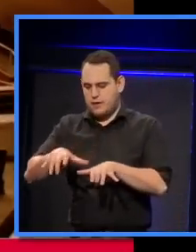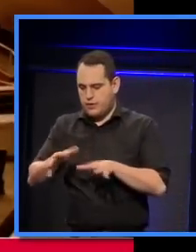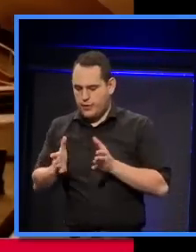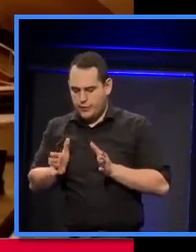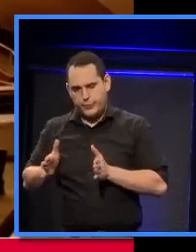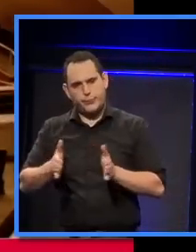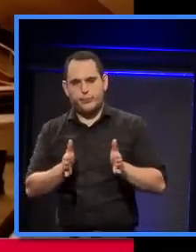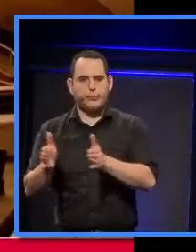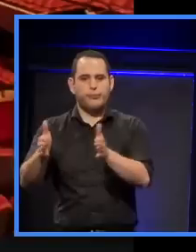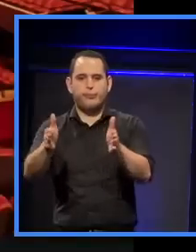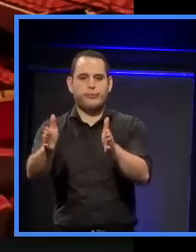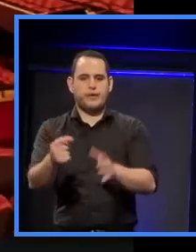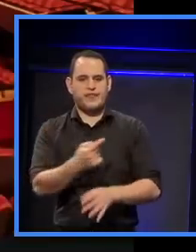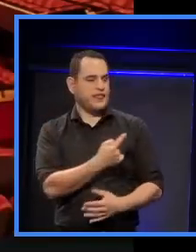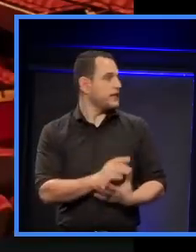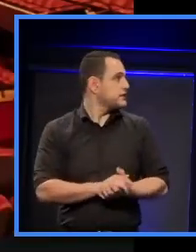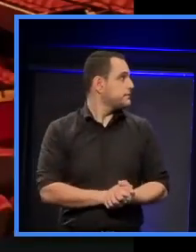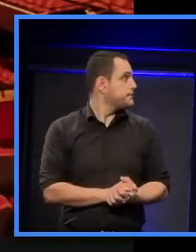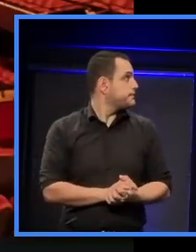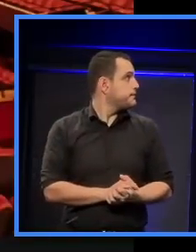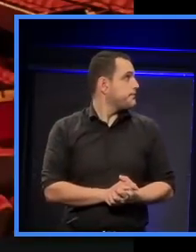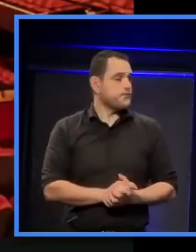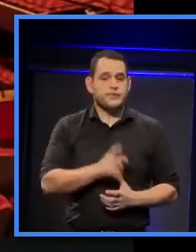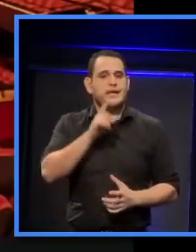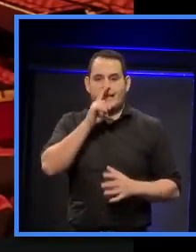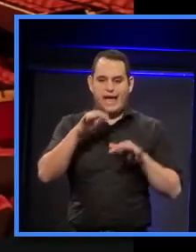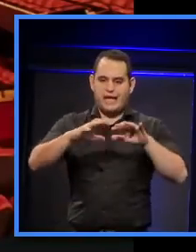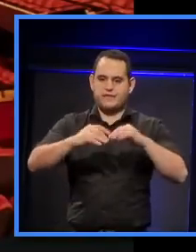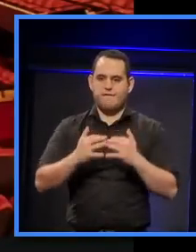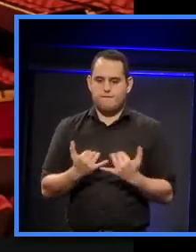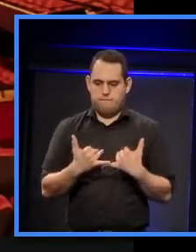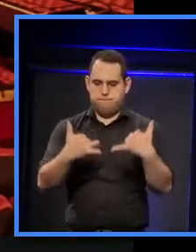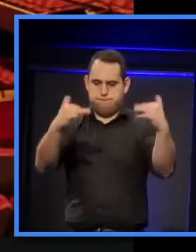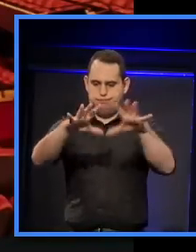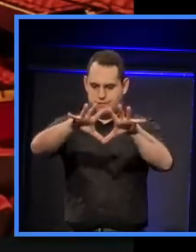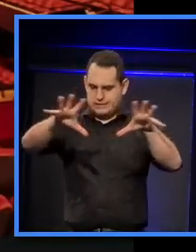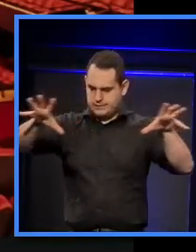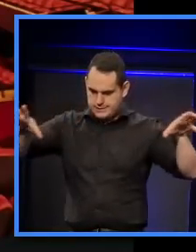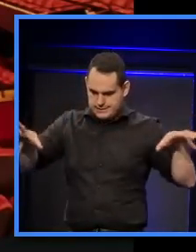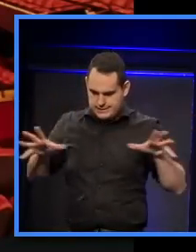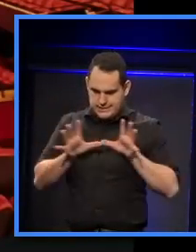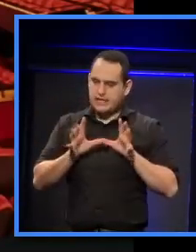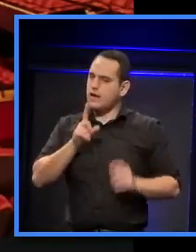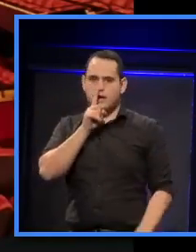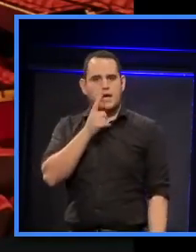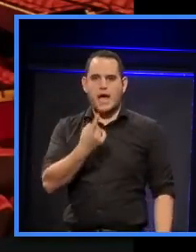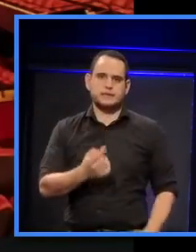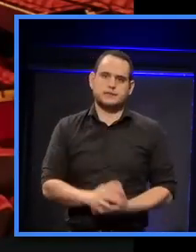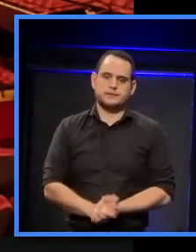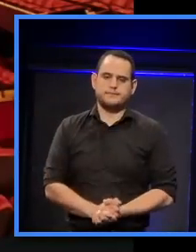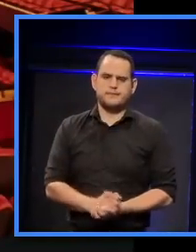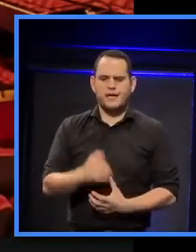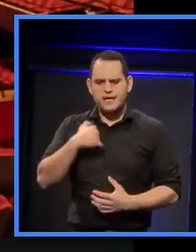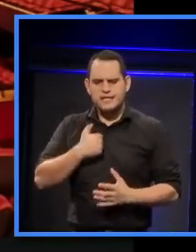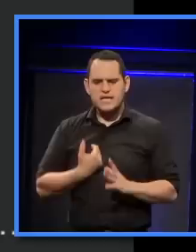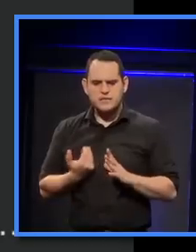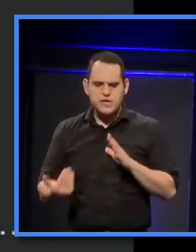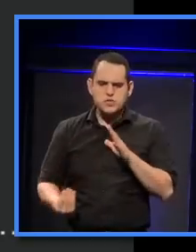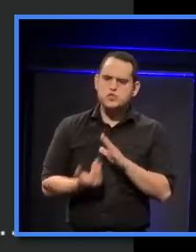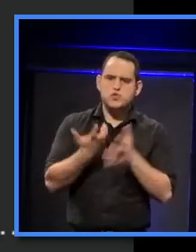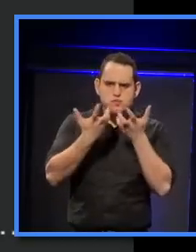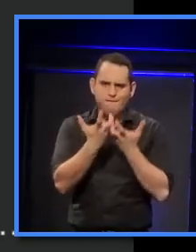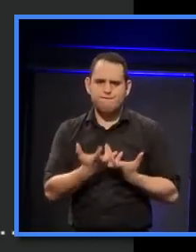Philharmonie shown there. It can't be an arena style like Christchurch Town Hall. So, it had to be something